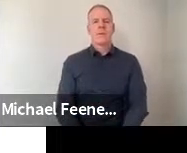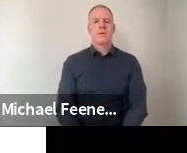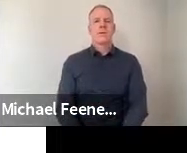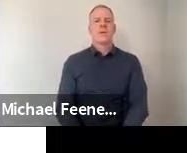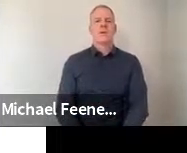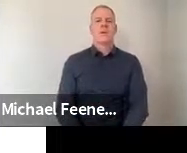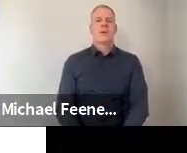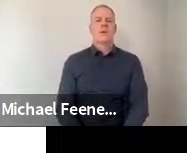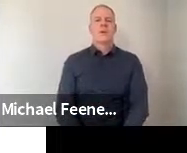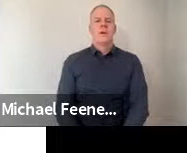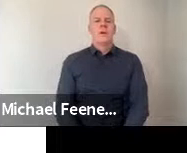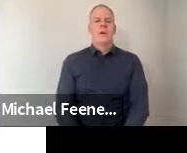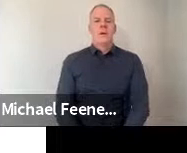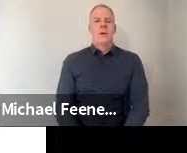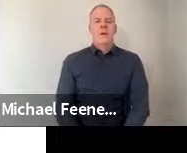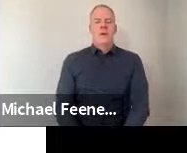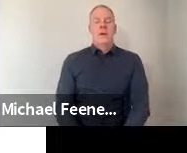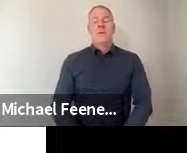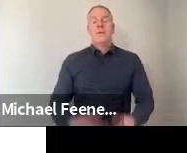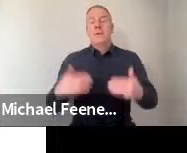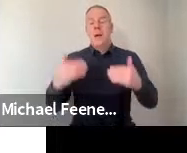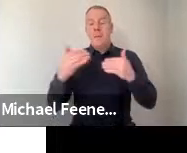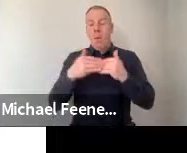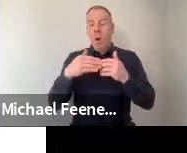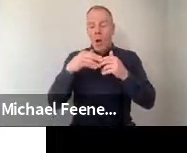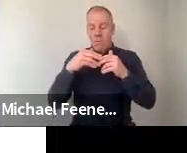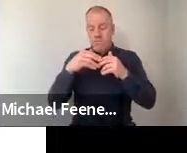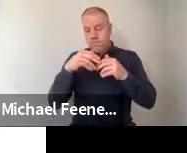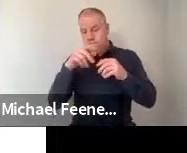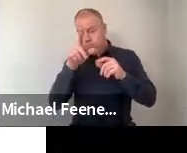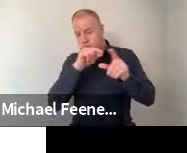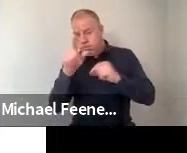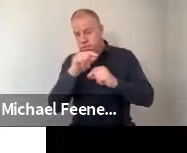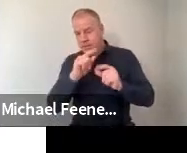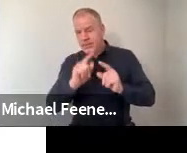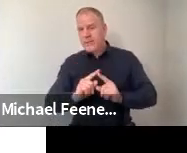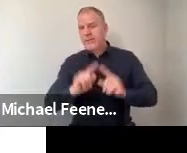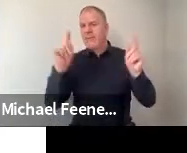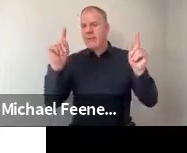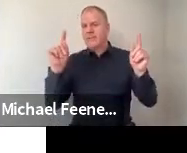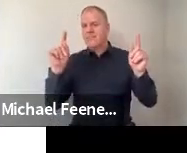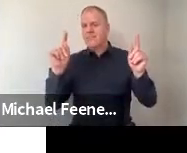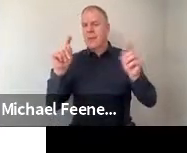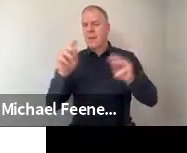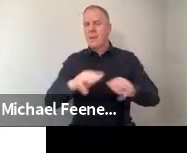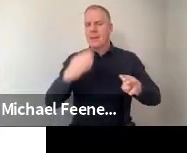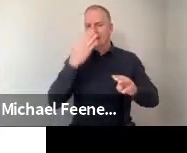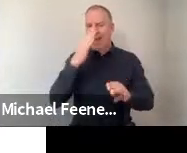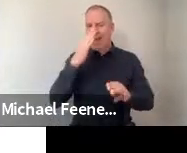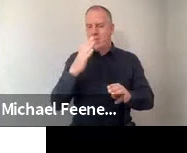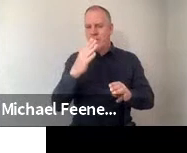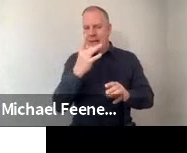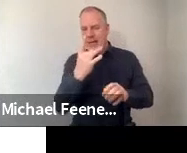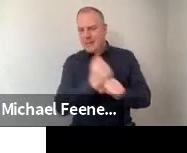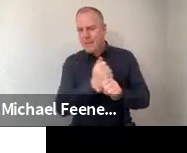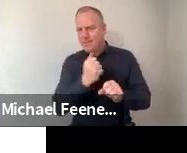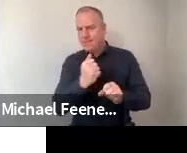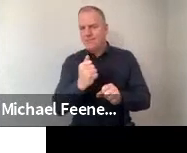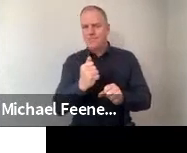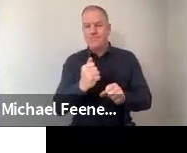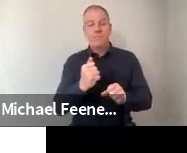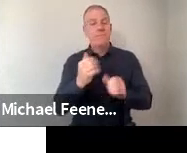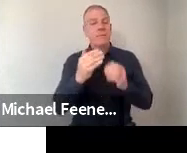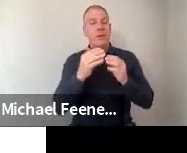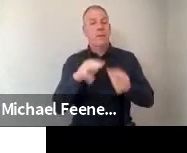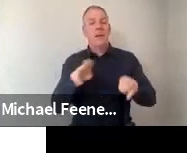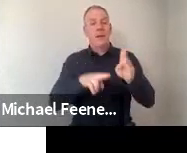When we dig deeper into differences in people's attitudes about whether the